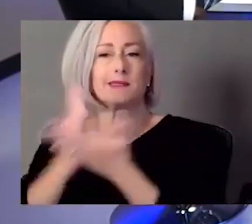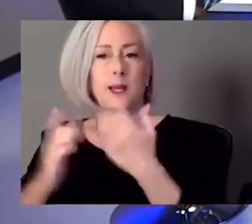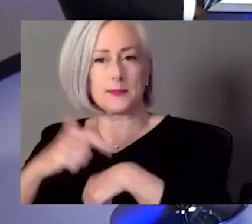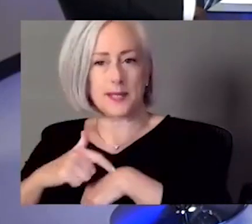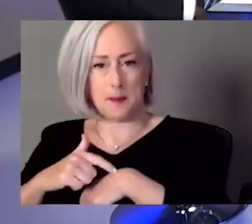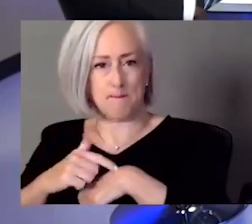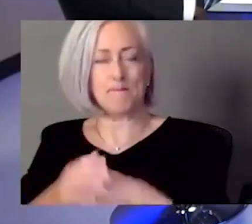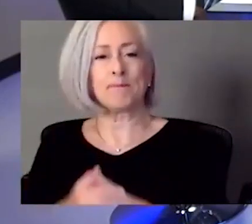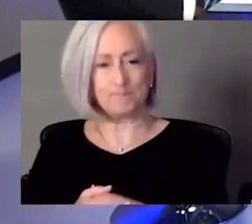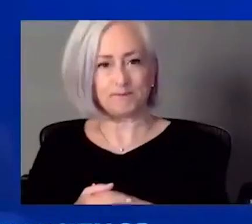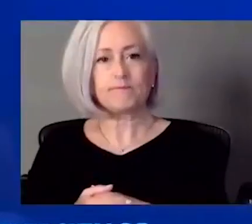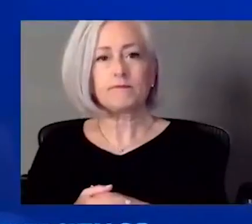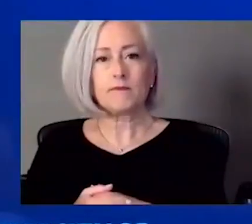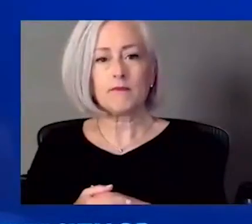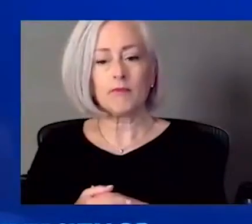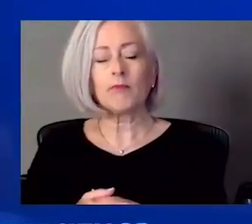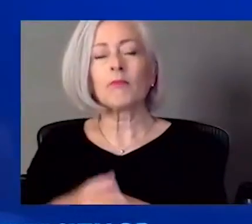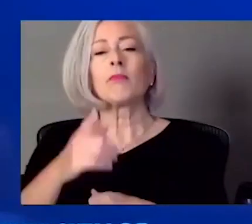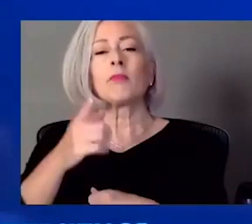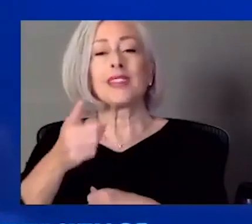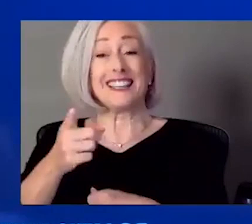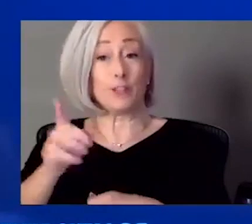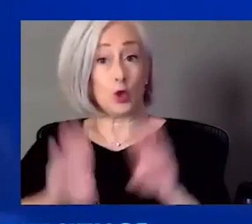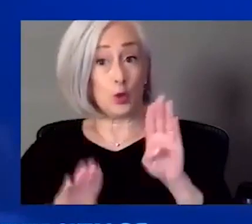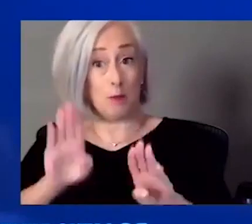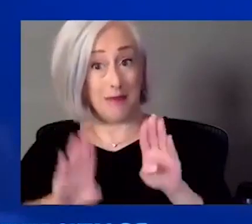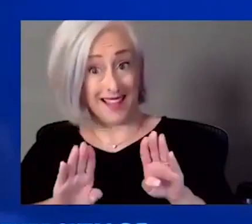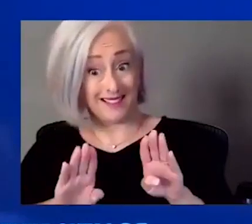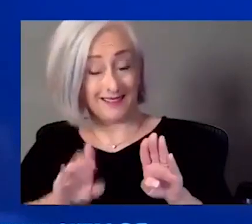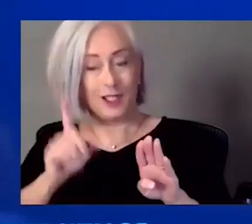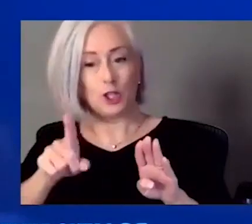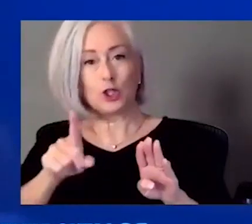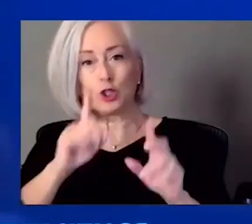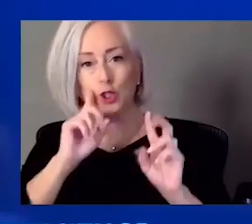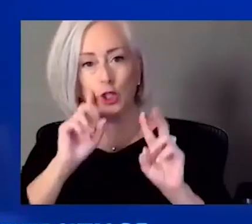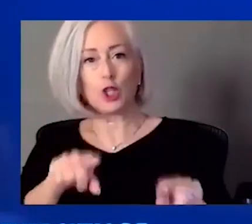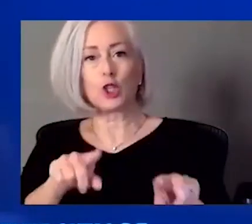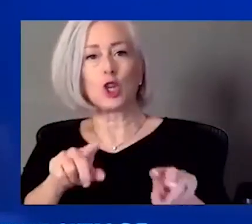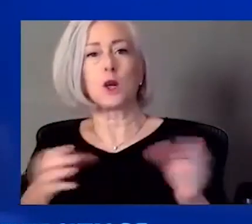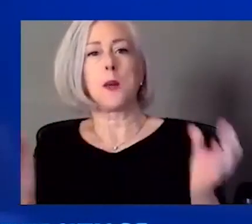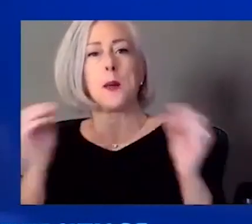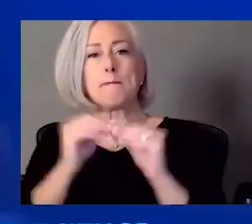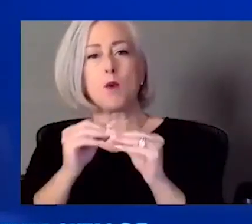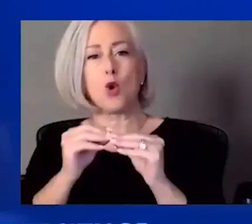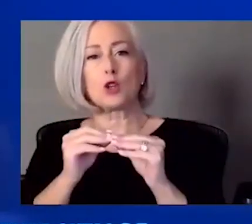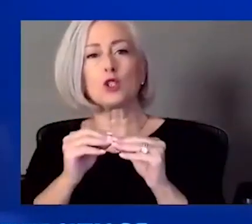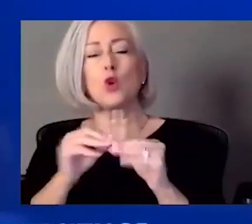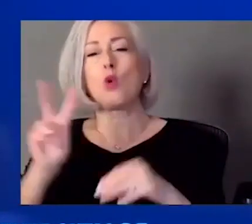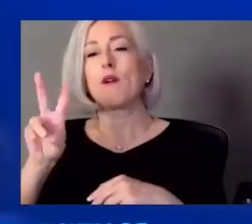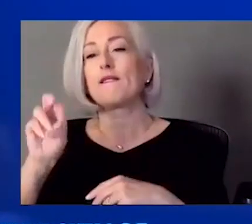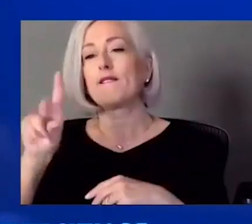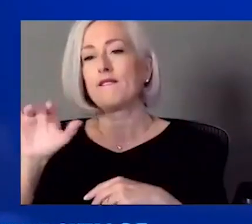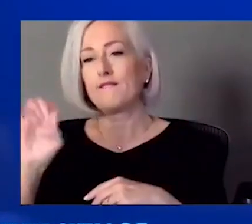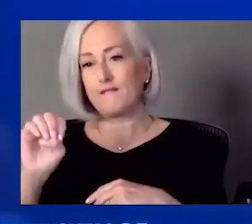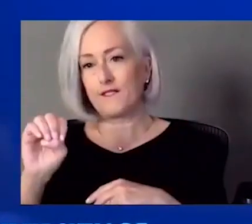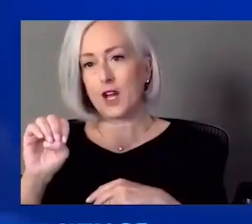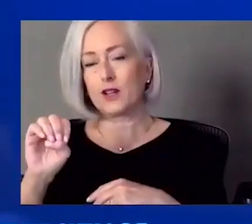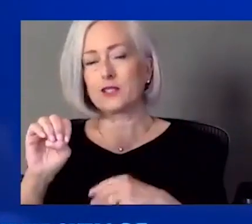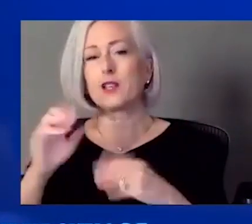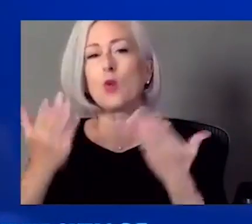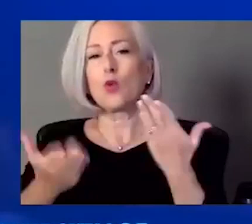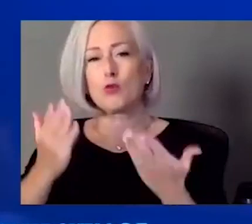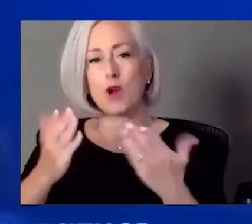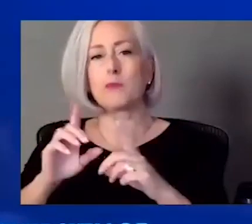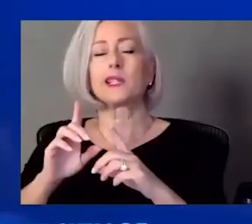national and regional prevalence of variants. Uh, the variants are probably going to be that alpha or that delta, that UK